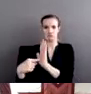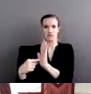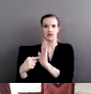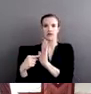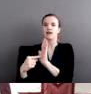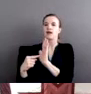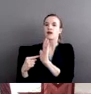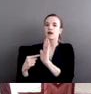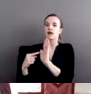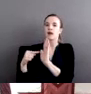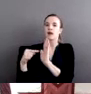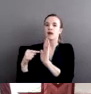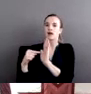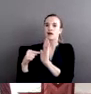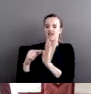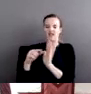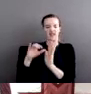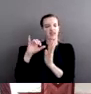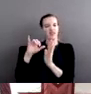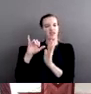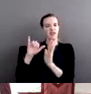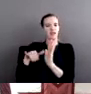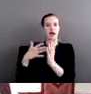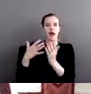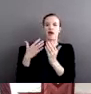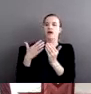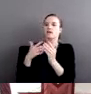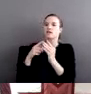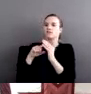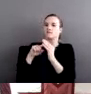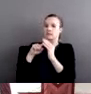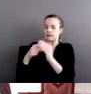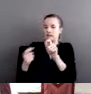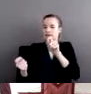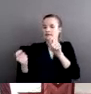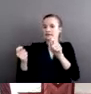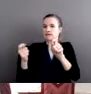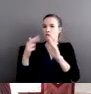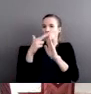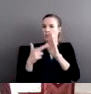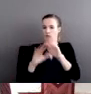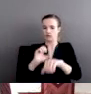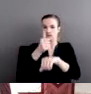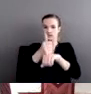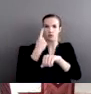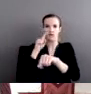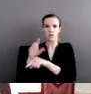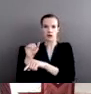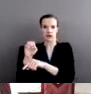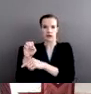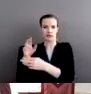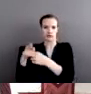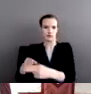start of chipping away at the rule established in Oliphant. What